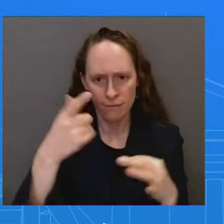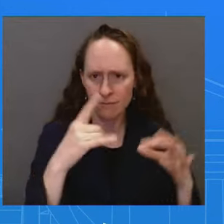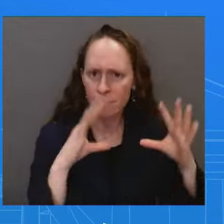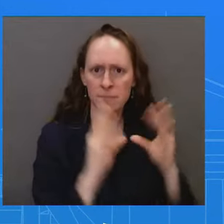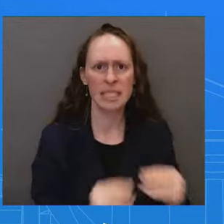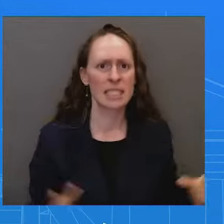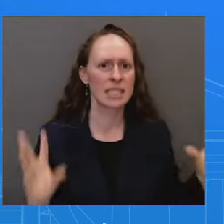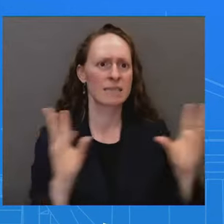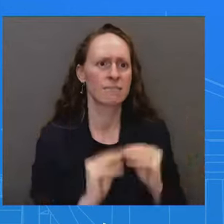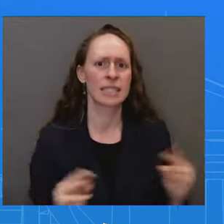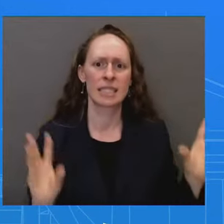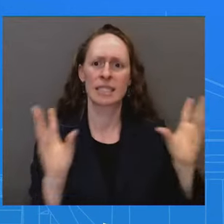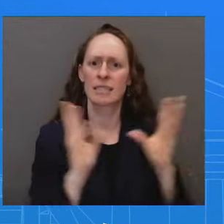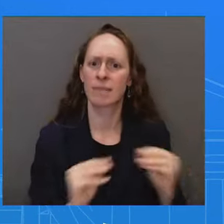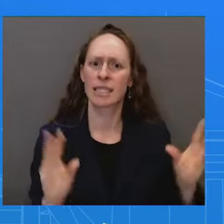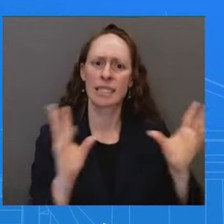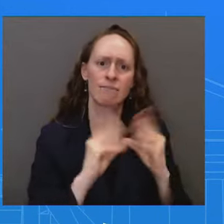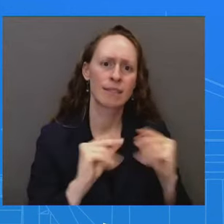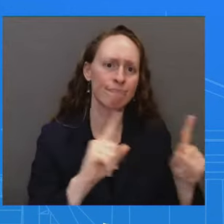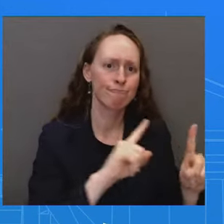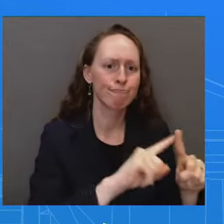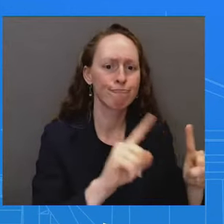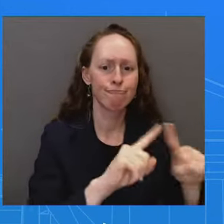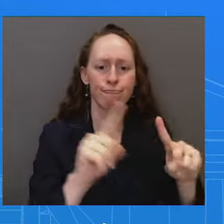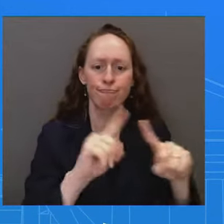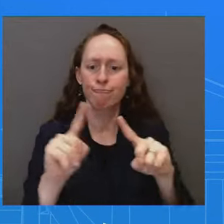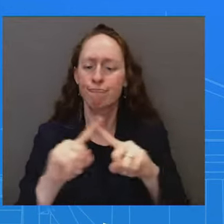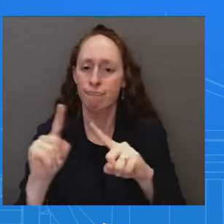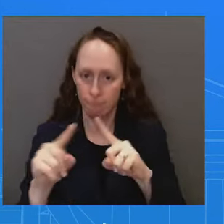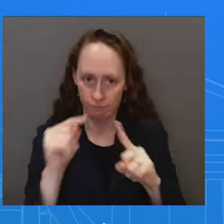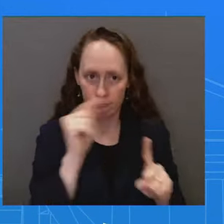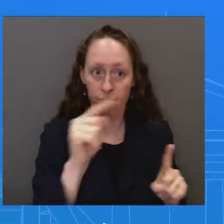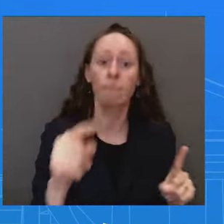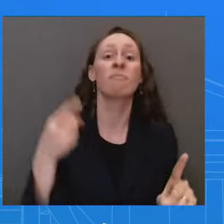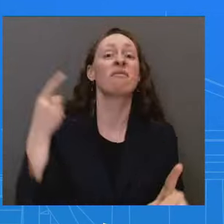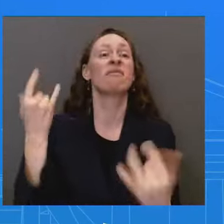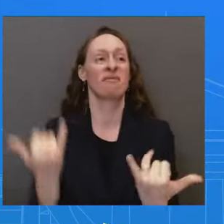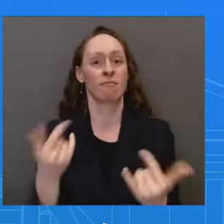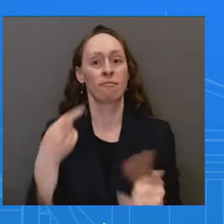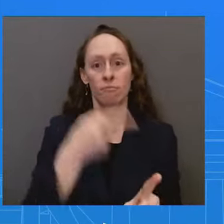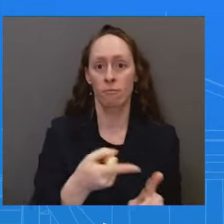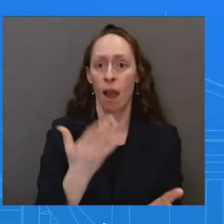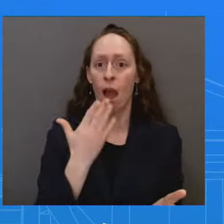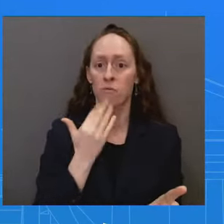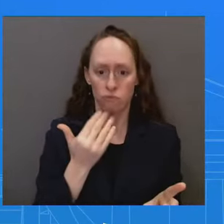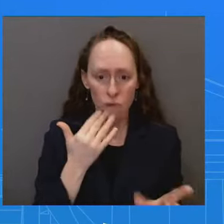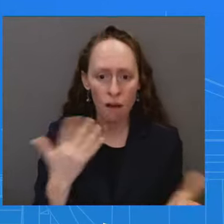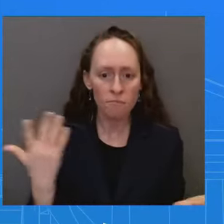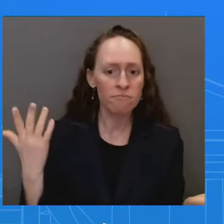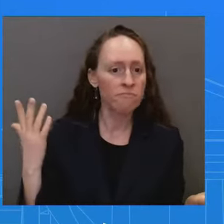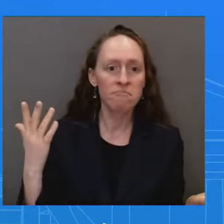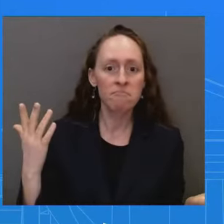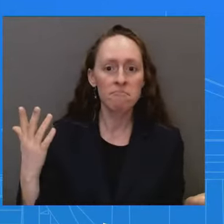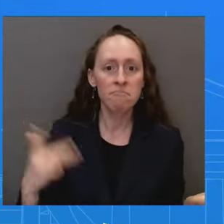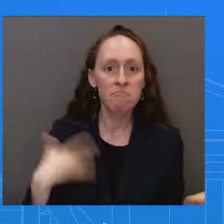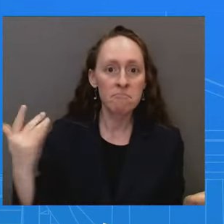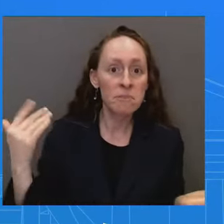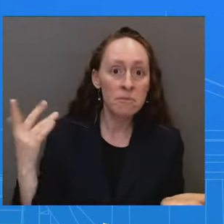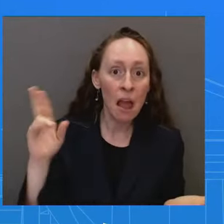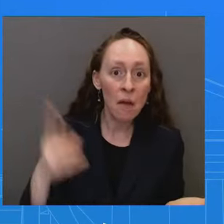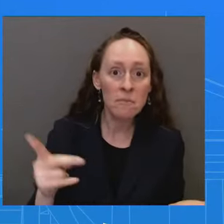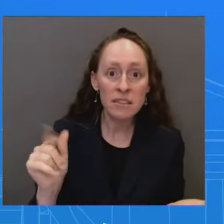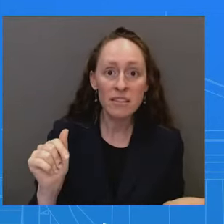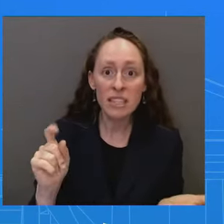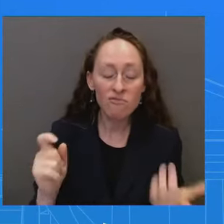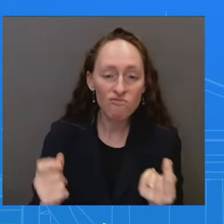secretary's meetings today that were received? I know the readouts provided very limited information. and I- readouts don't provide